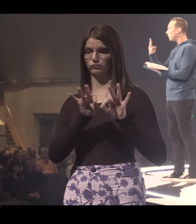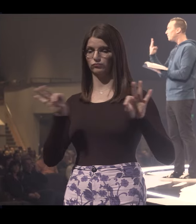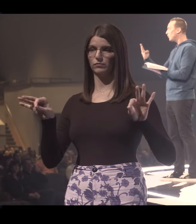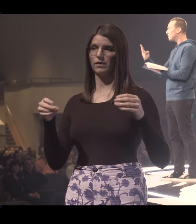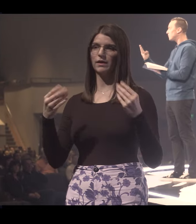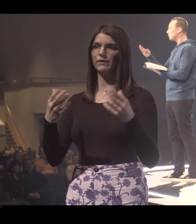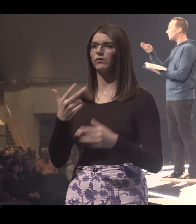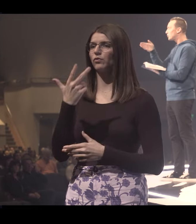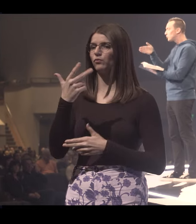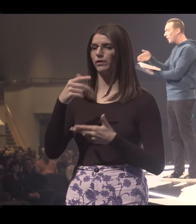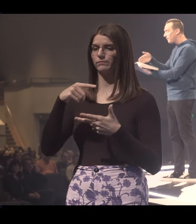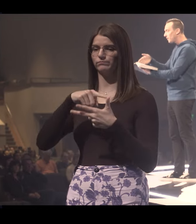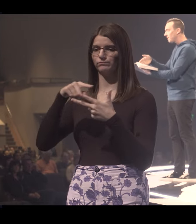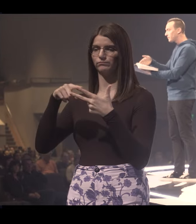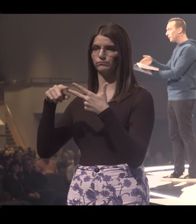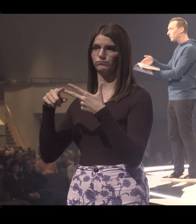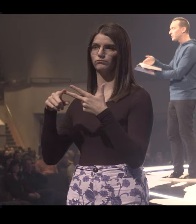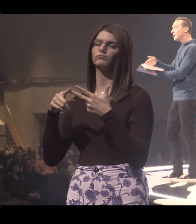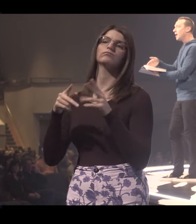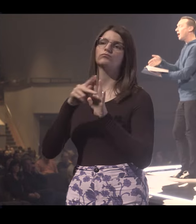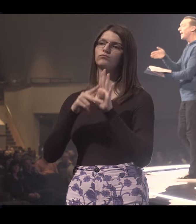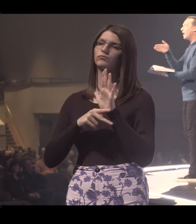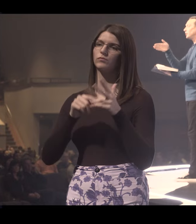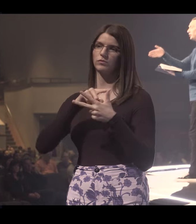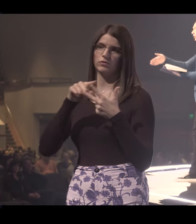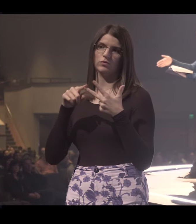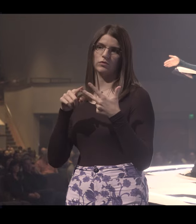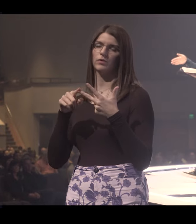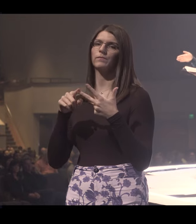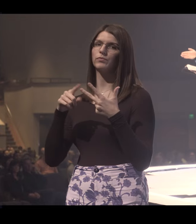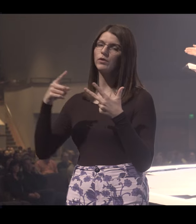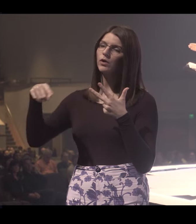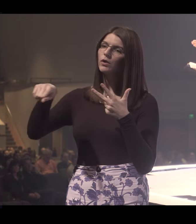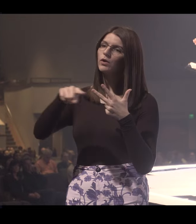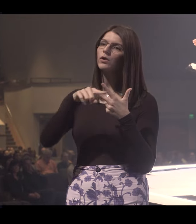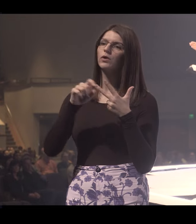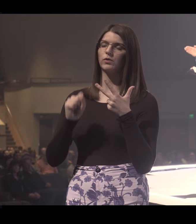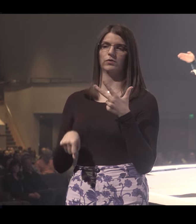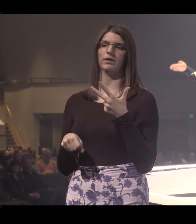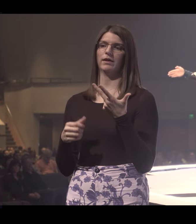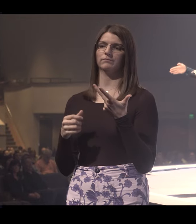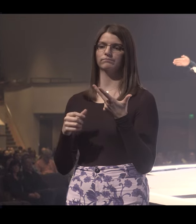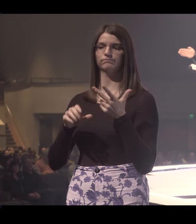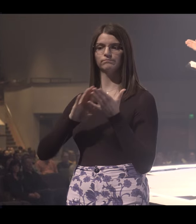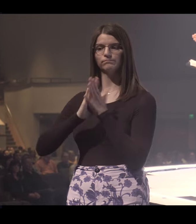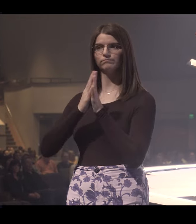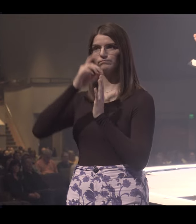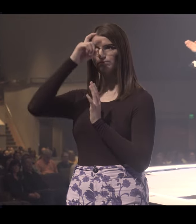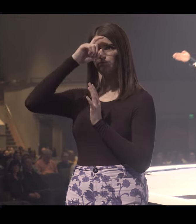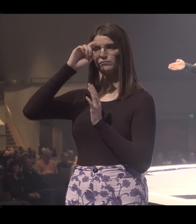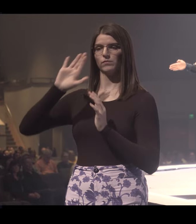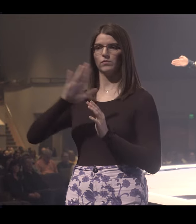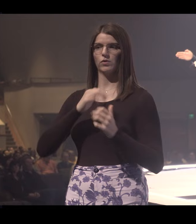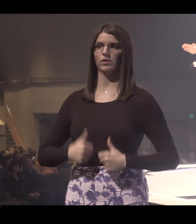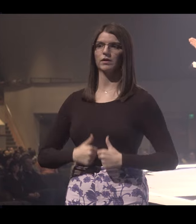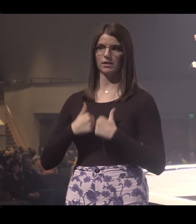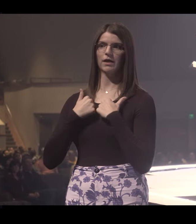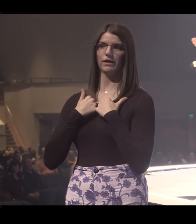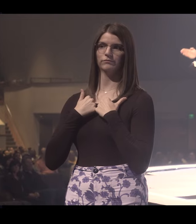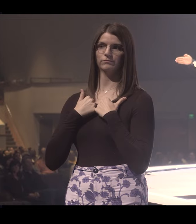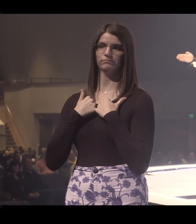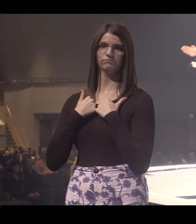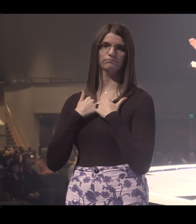and I want to give you three principles straight from this verse on how you can find wisdom in your